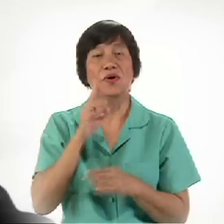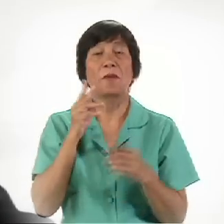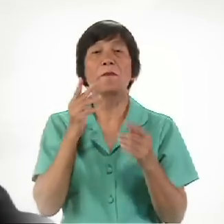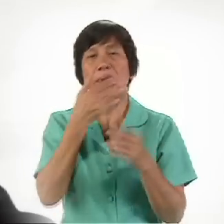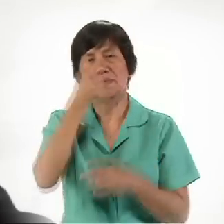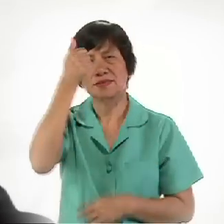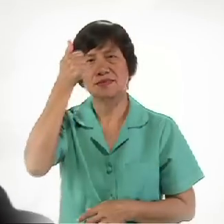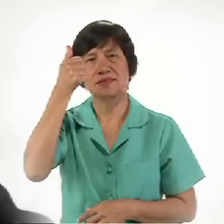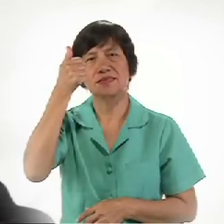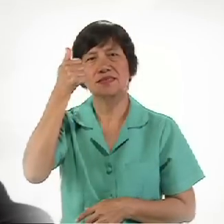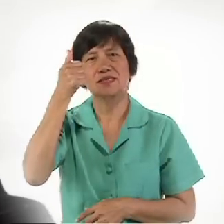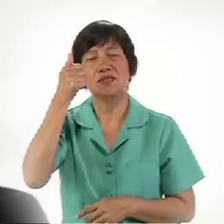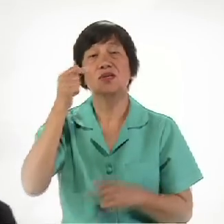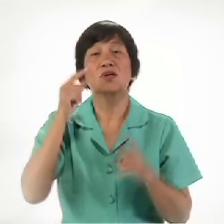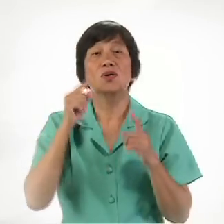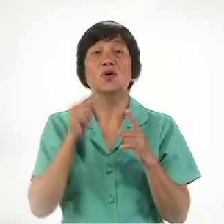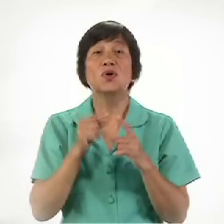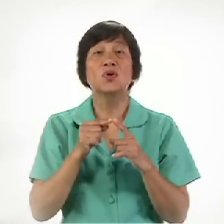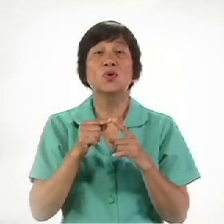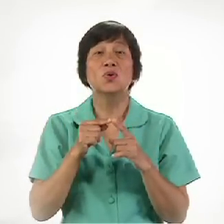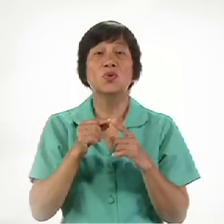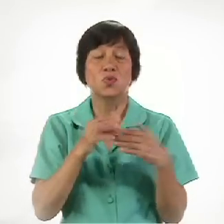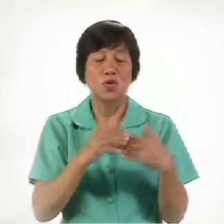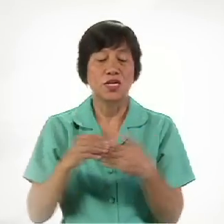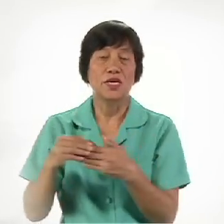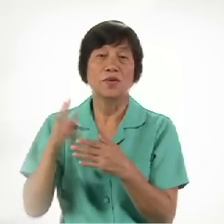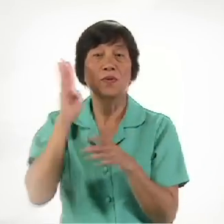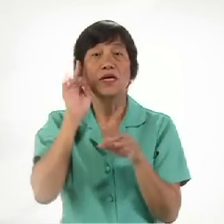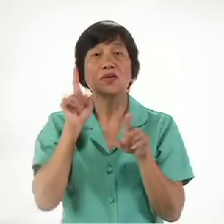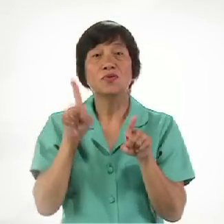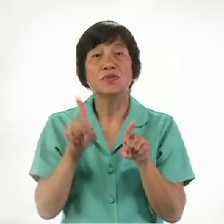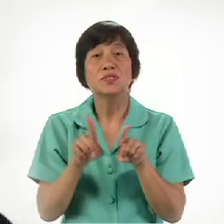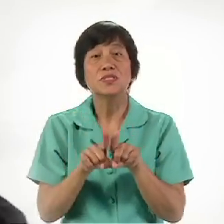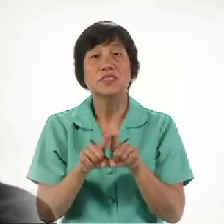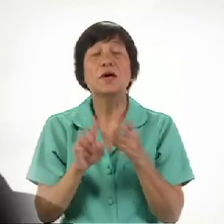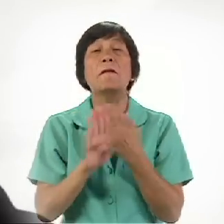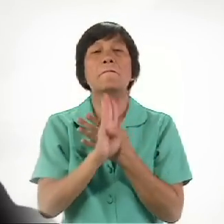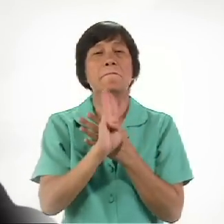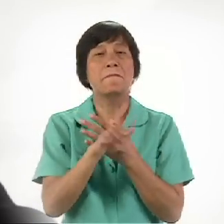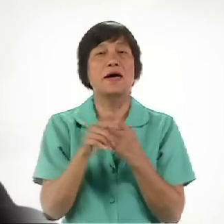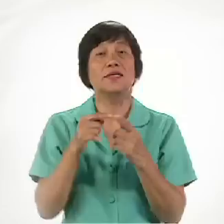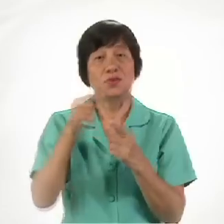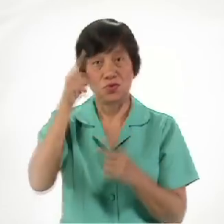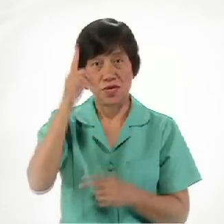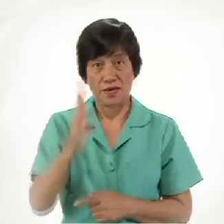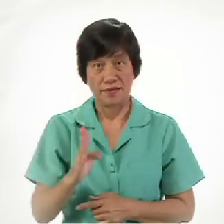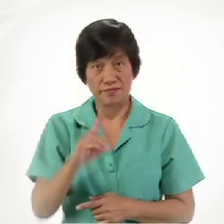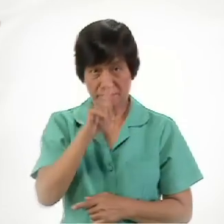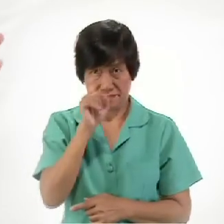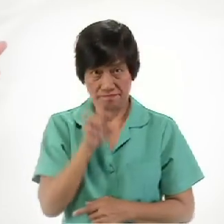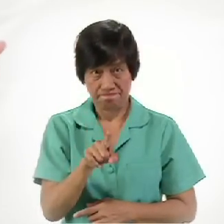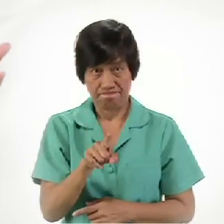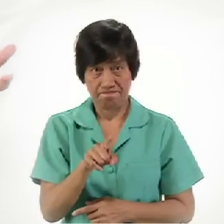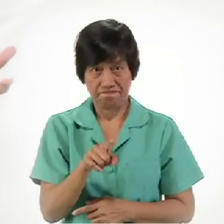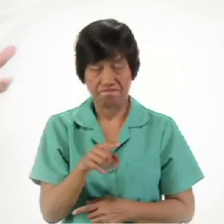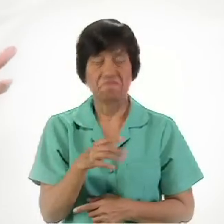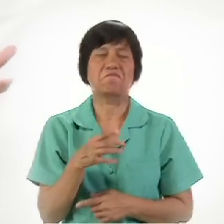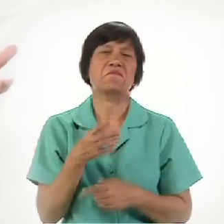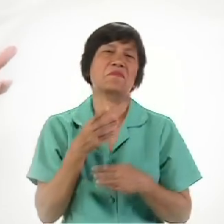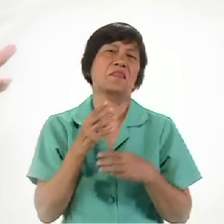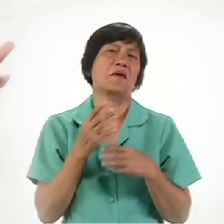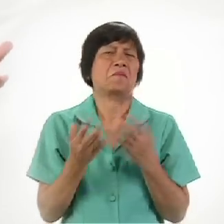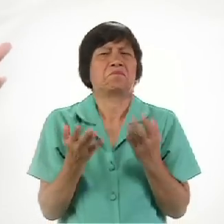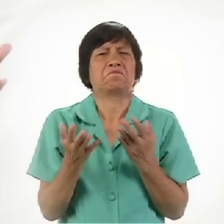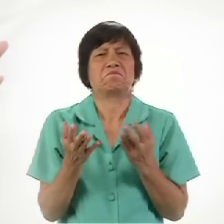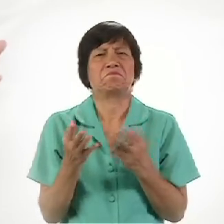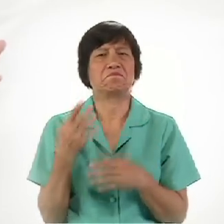In order To lead A brother Or sister Back to God And maybe When